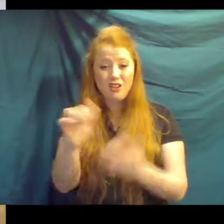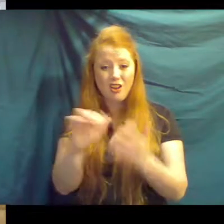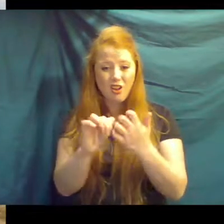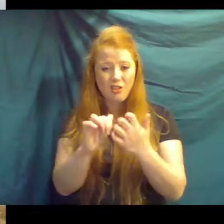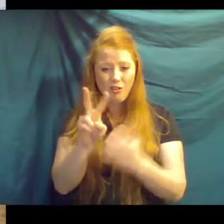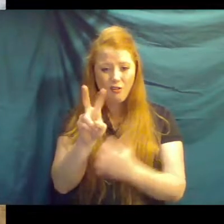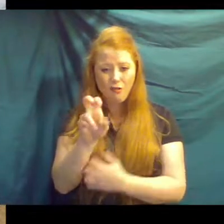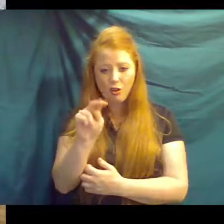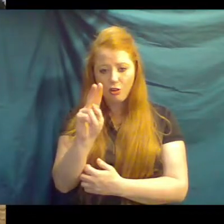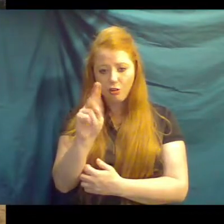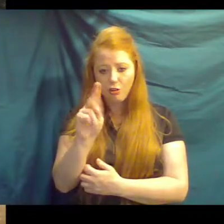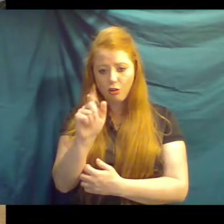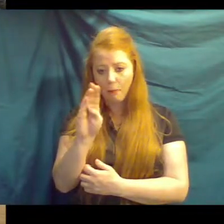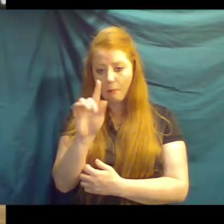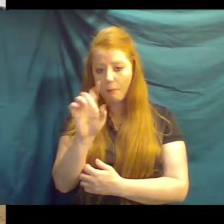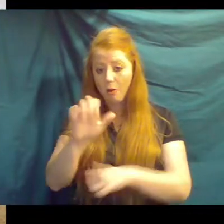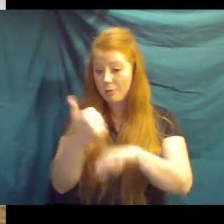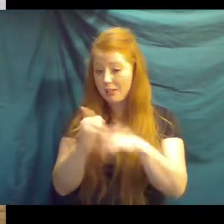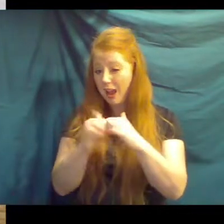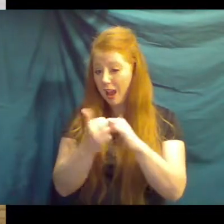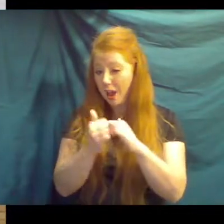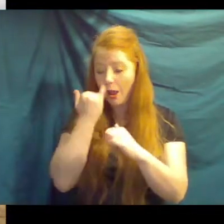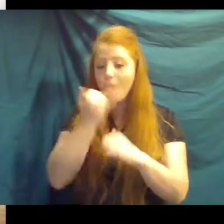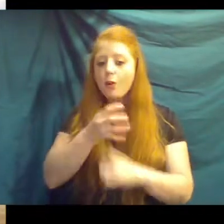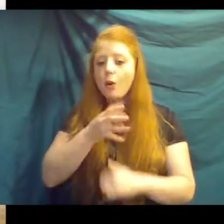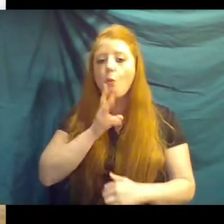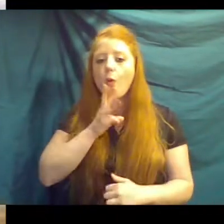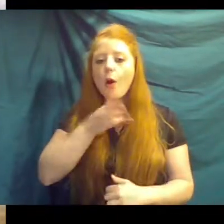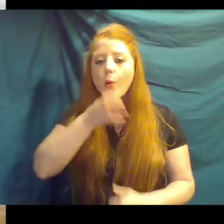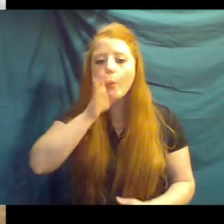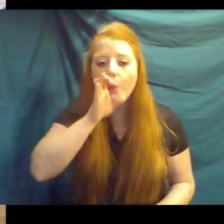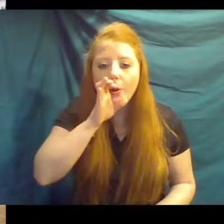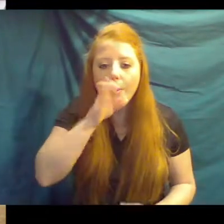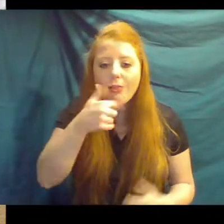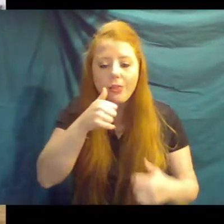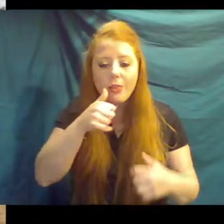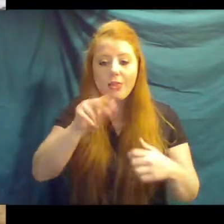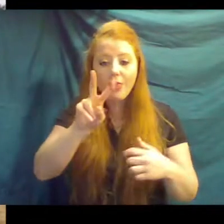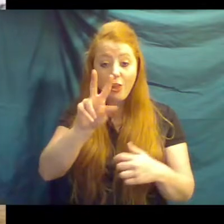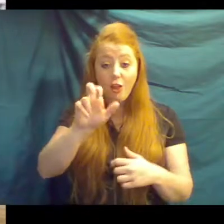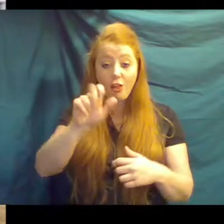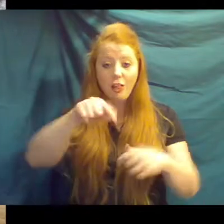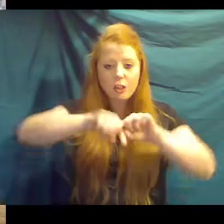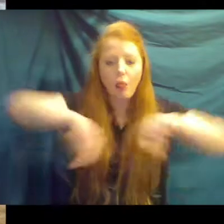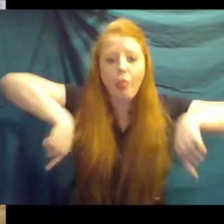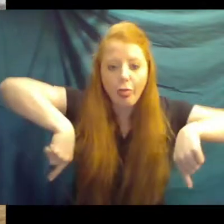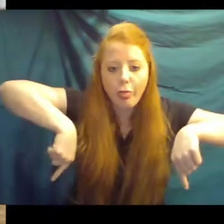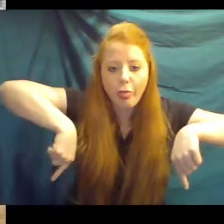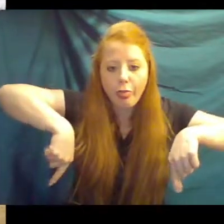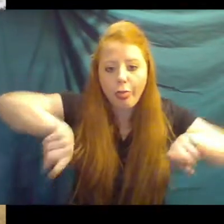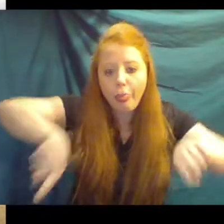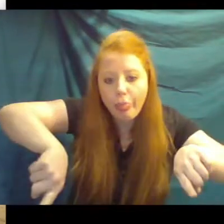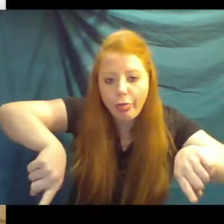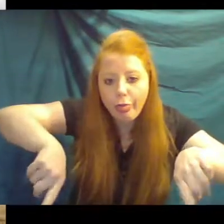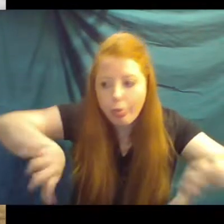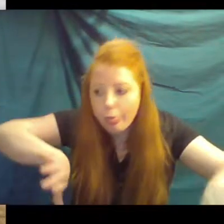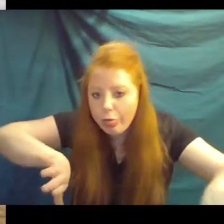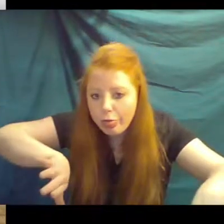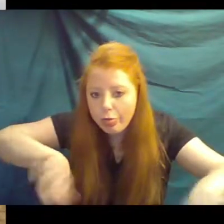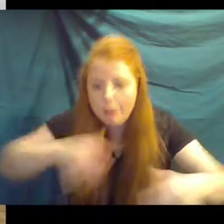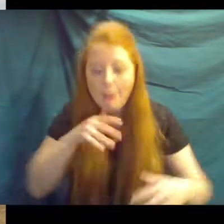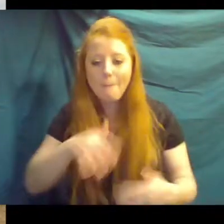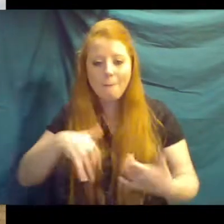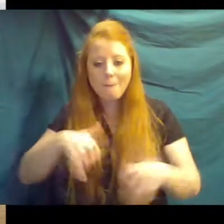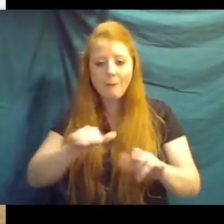would be in is if they're drinking water. So they would splay those long legs out and spread them, kind of do the splits and bend